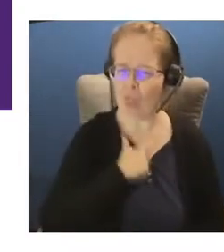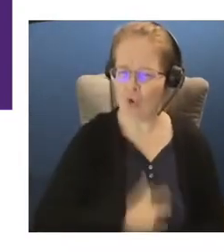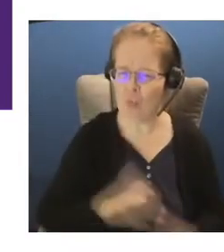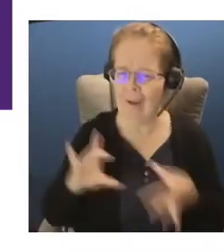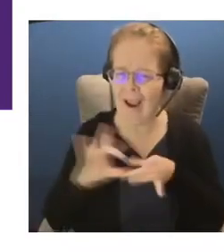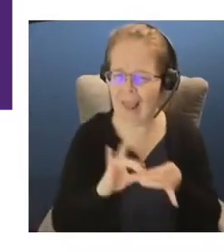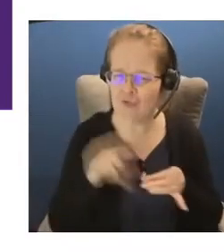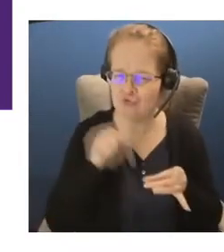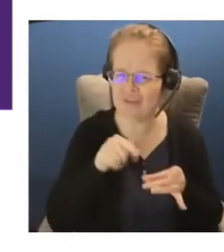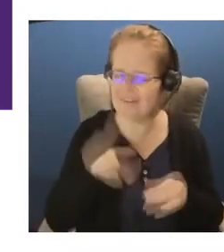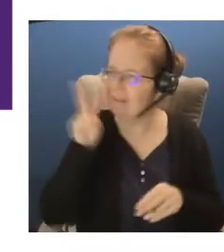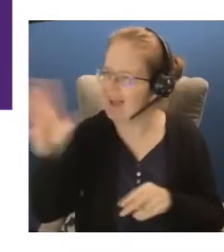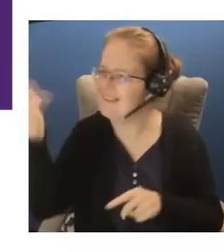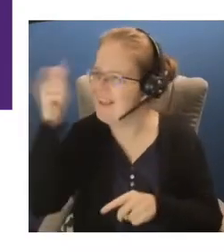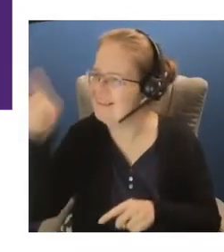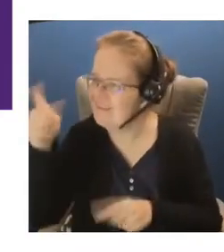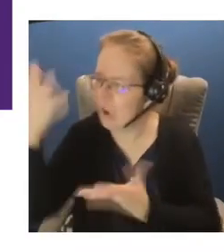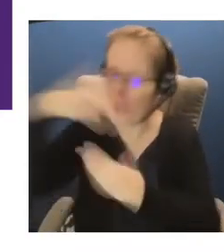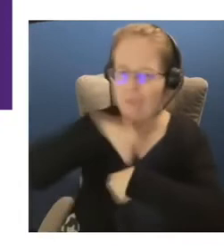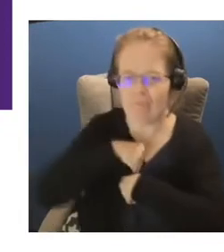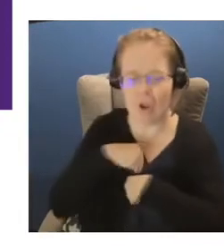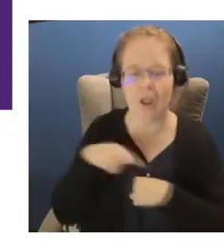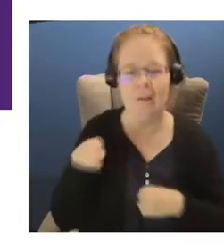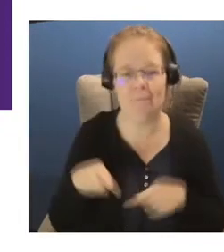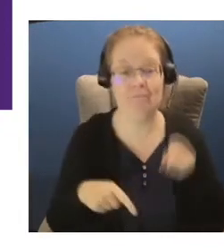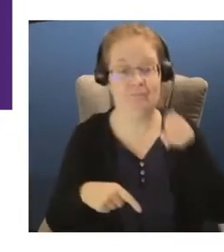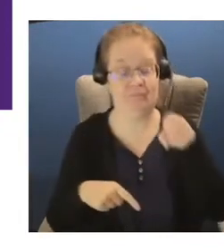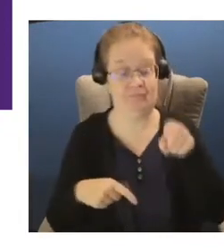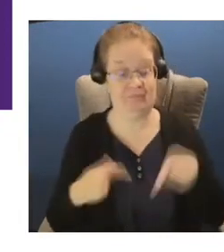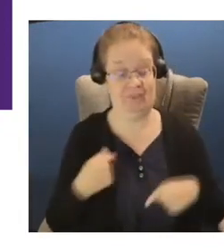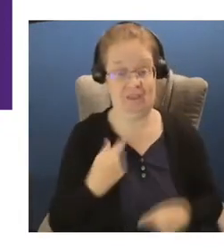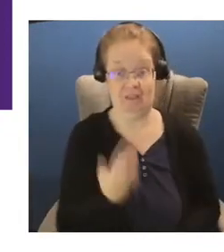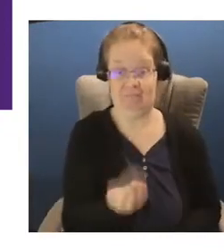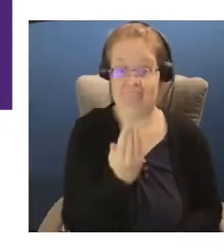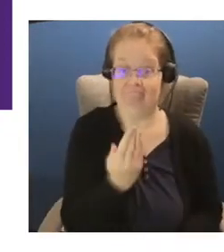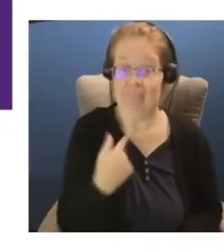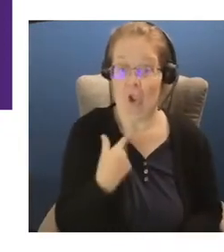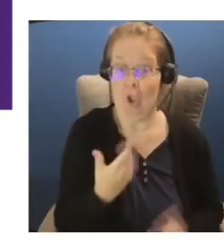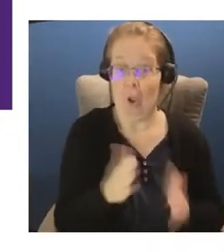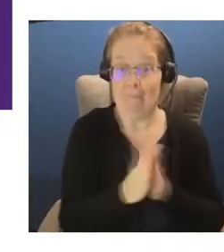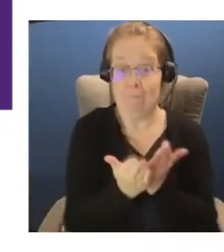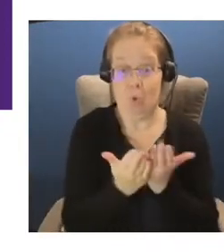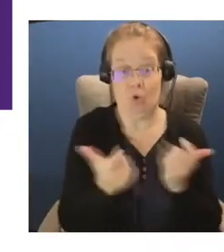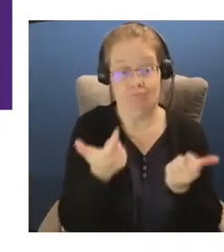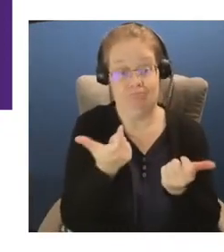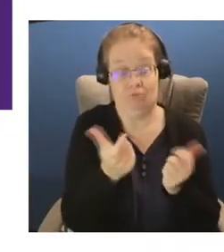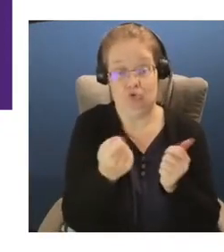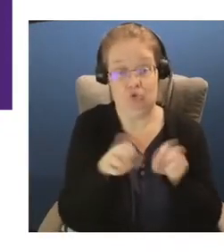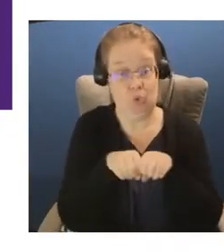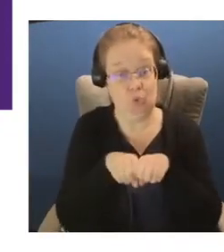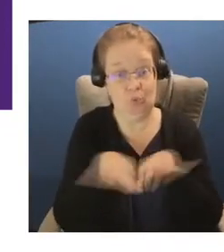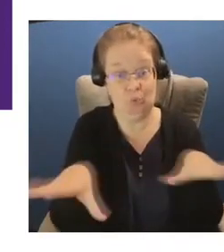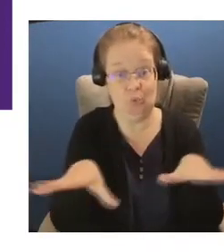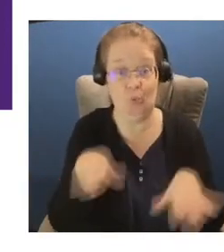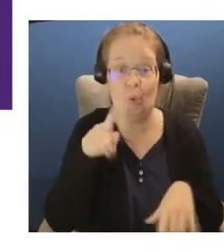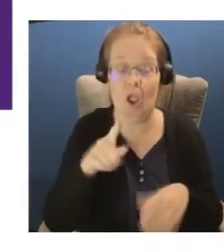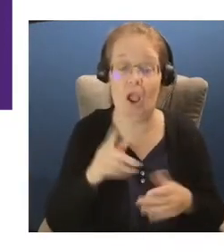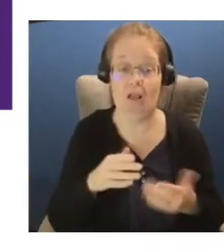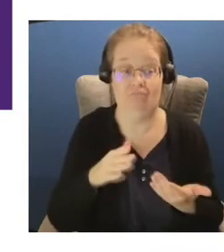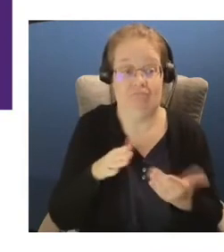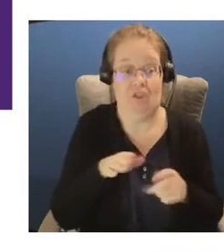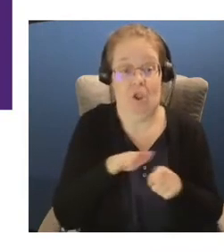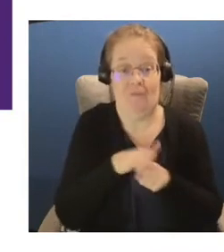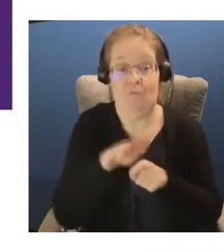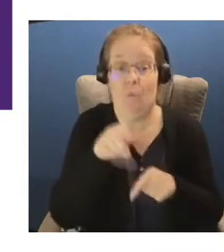And, you know, I have a forthcoming book called Creative Leadership, which you are very kindly one of the major case